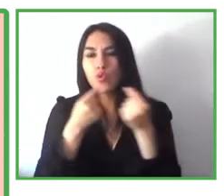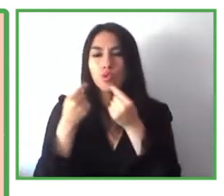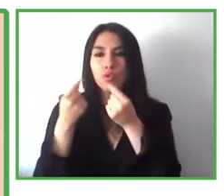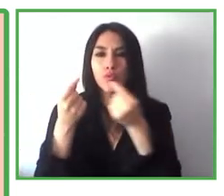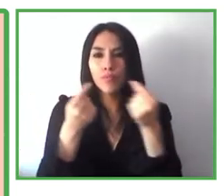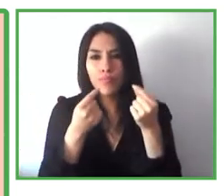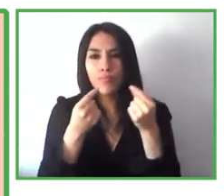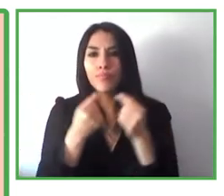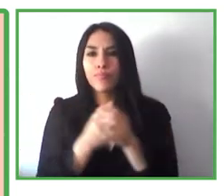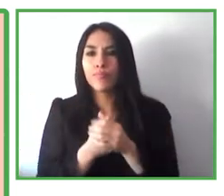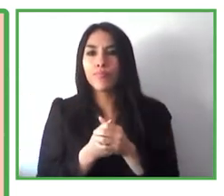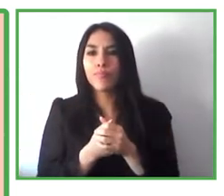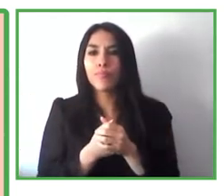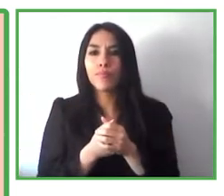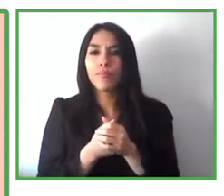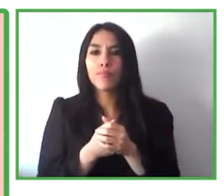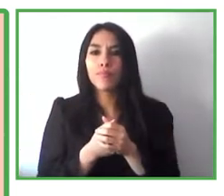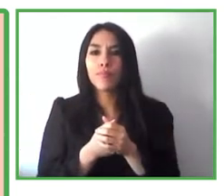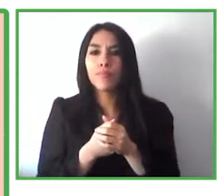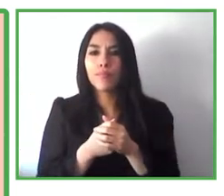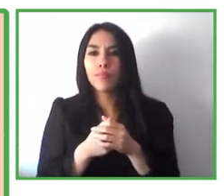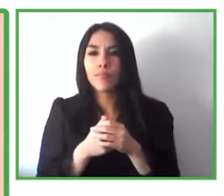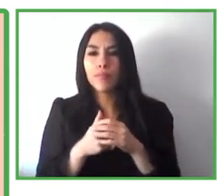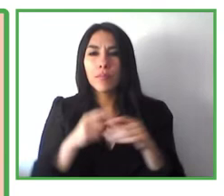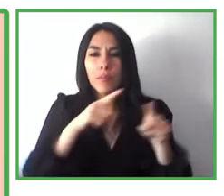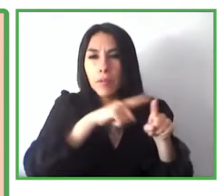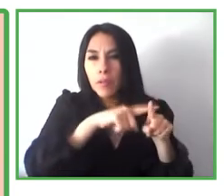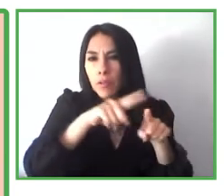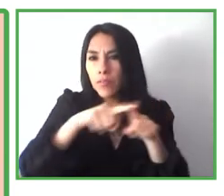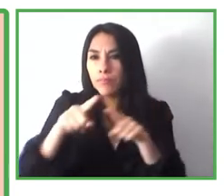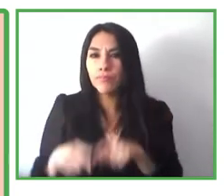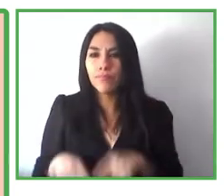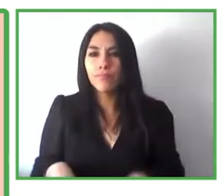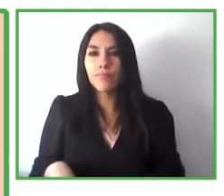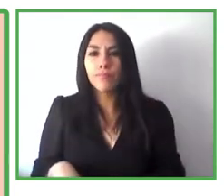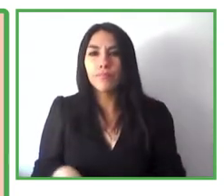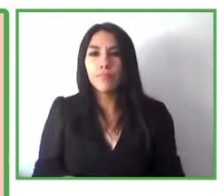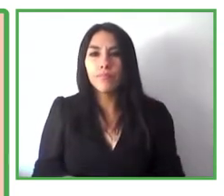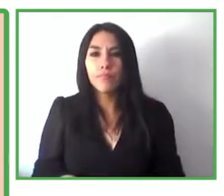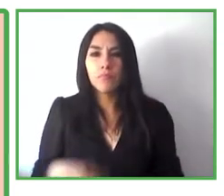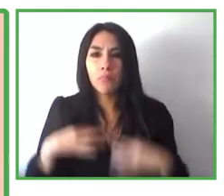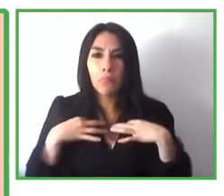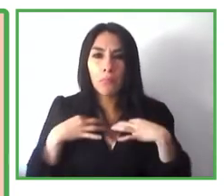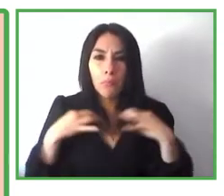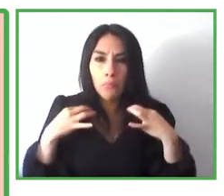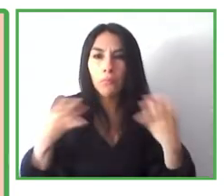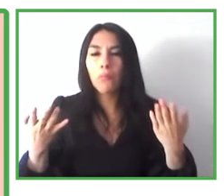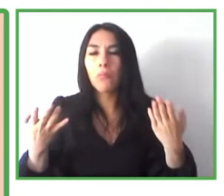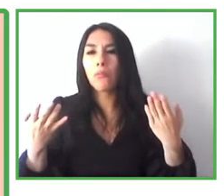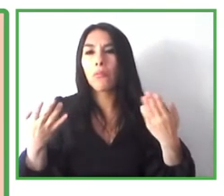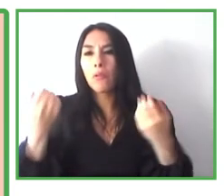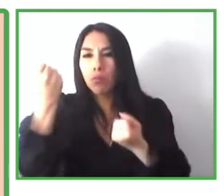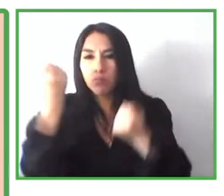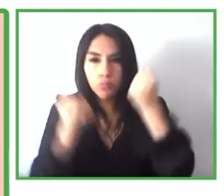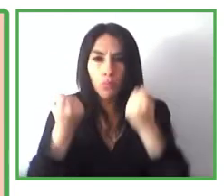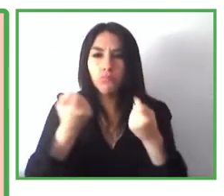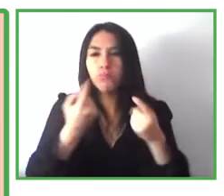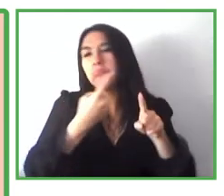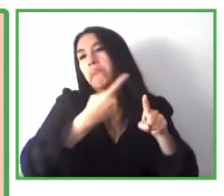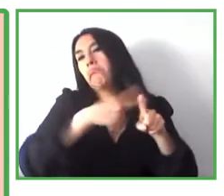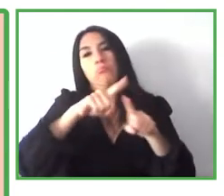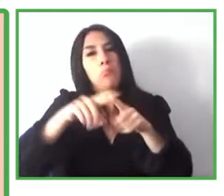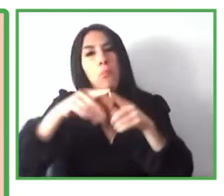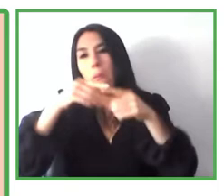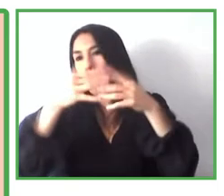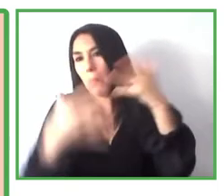and different manufacturers of, for instance, lighting fixtures and other manufacturers that are